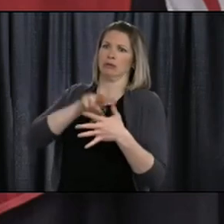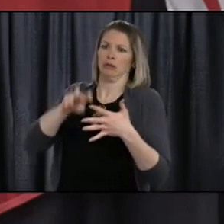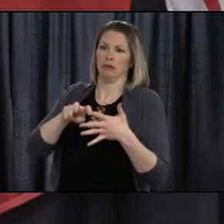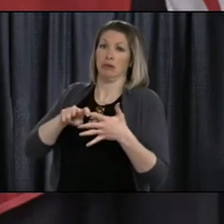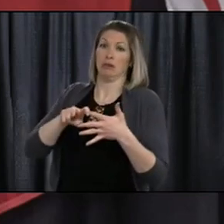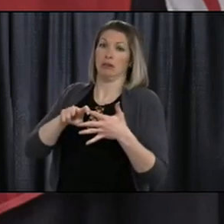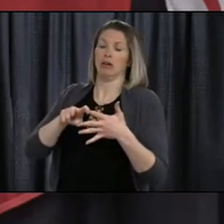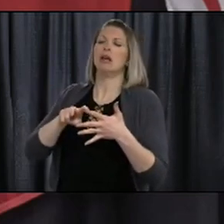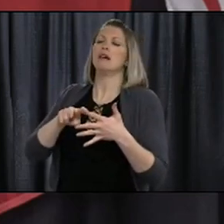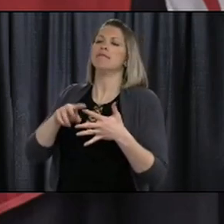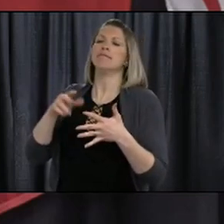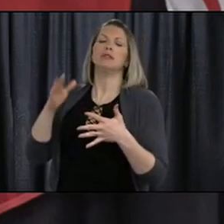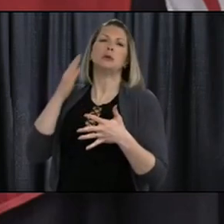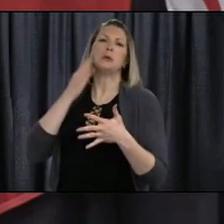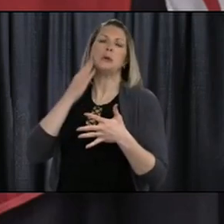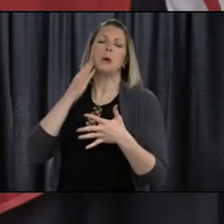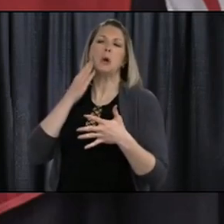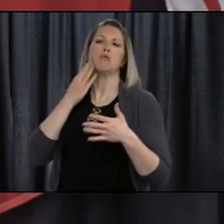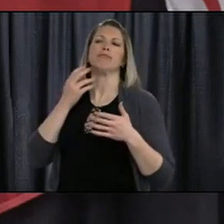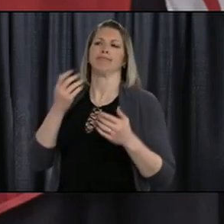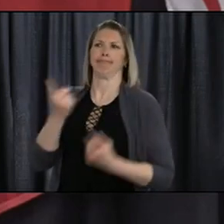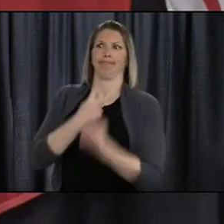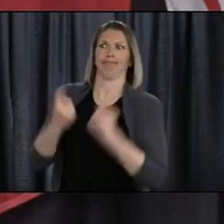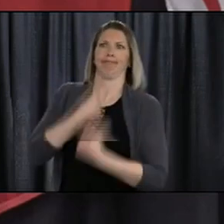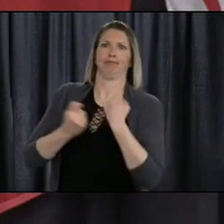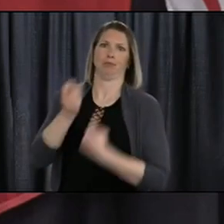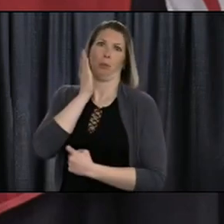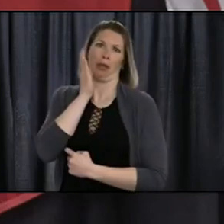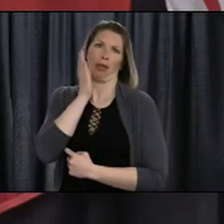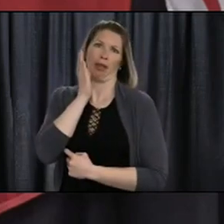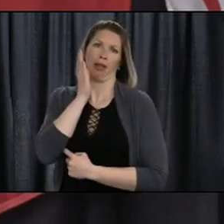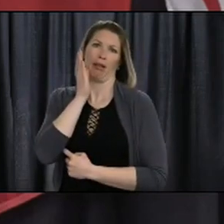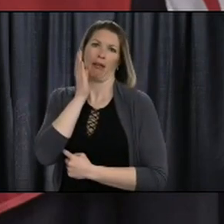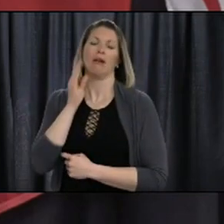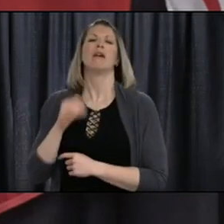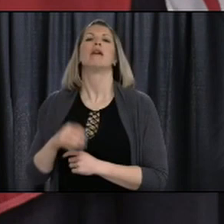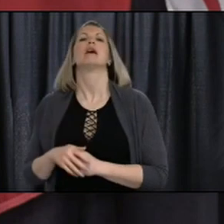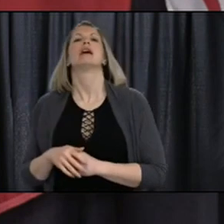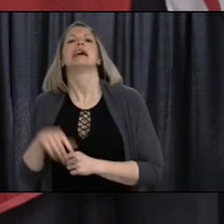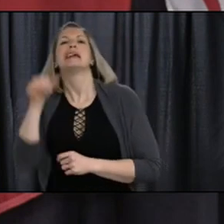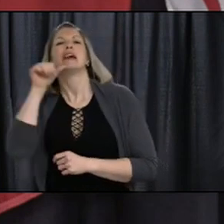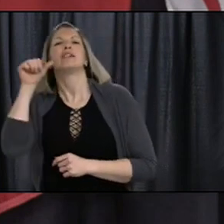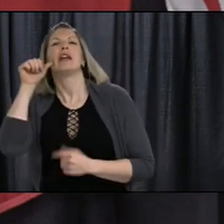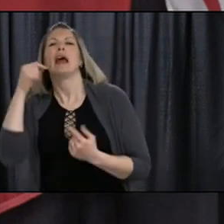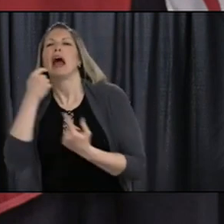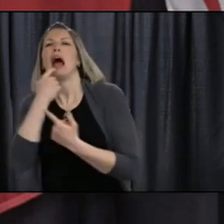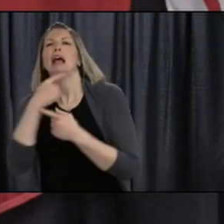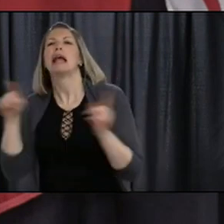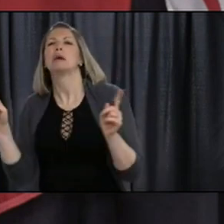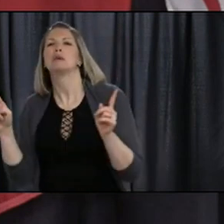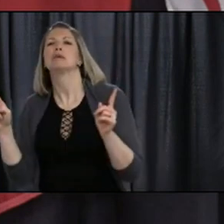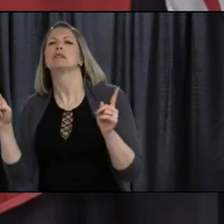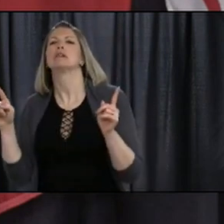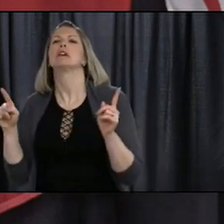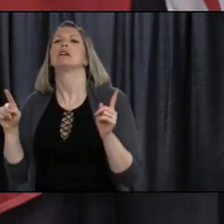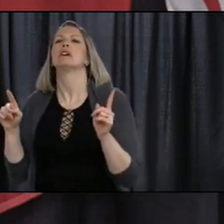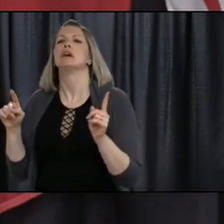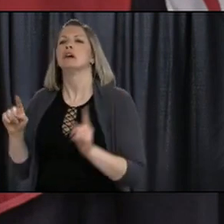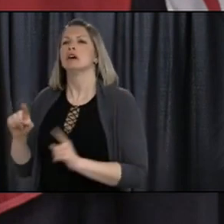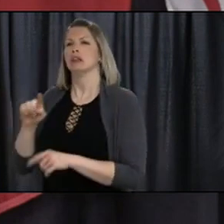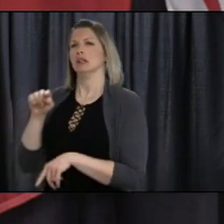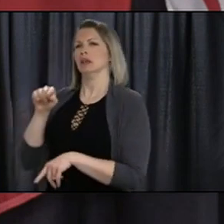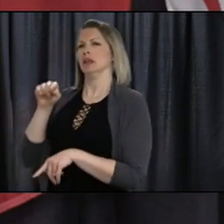we've been able to set up some responses for business. I mentioned yesterday about the business guidance group that would be available,